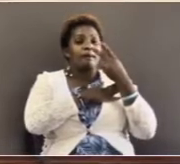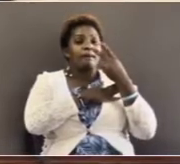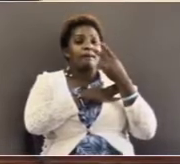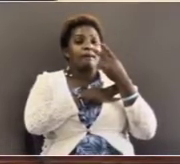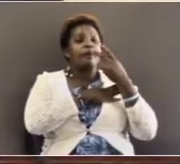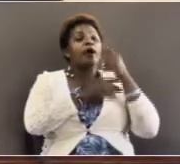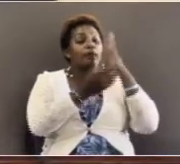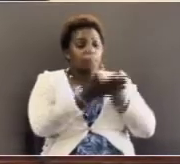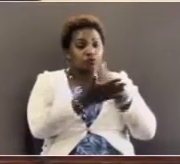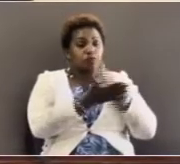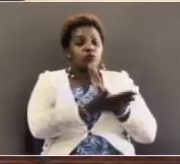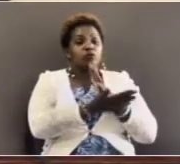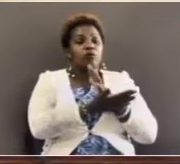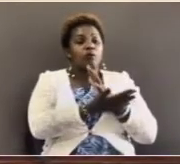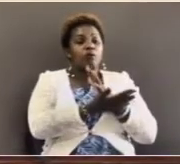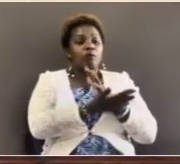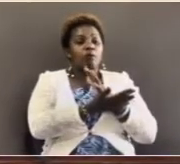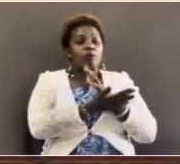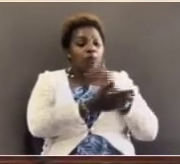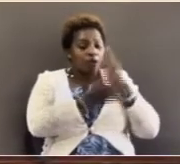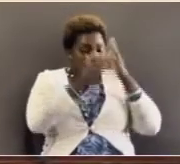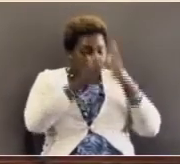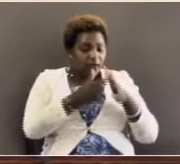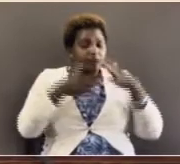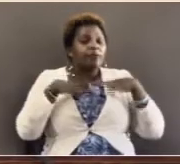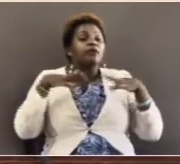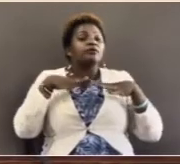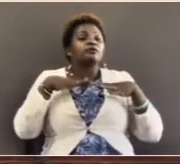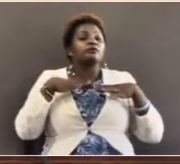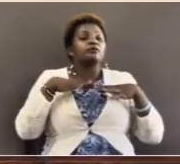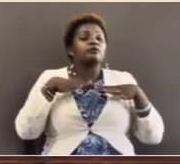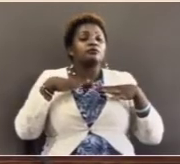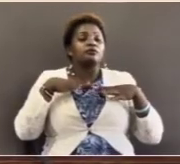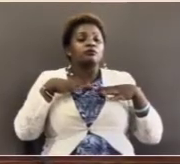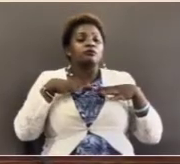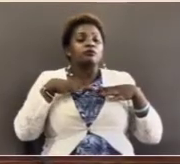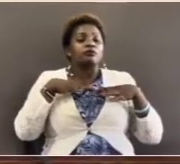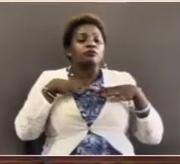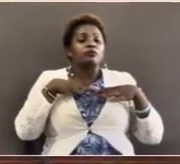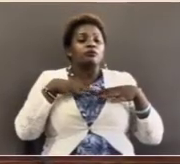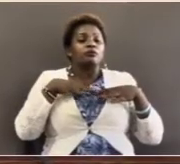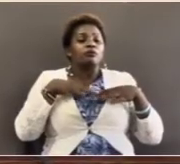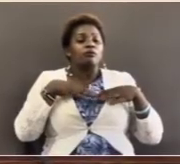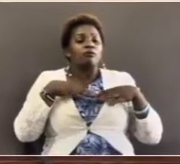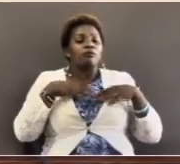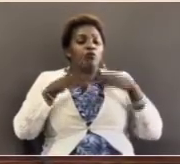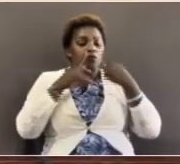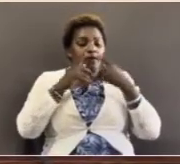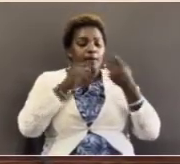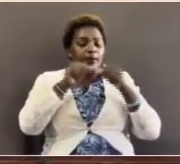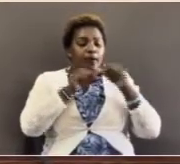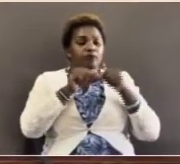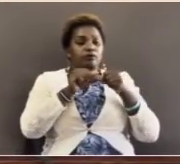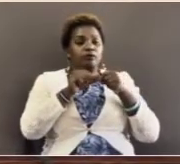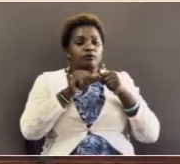and he did, and this person they are talking about